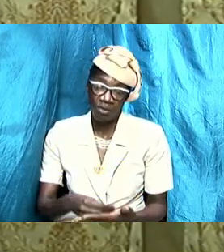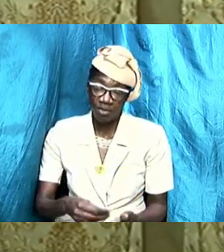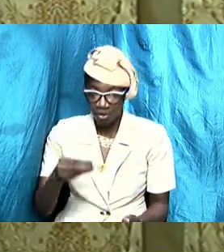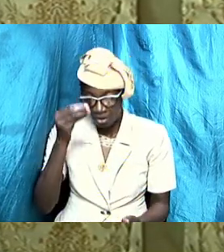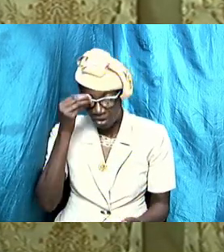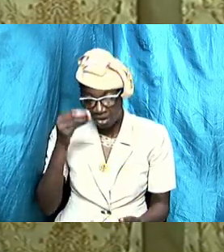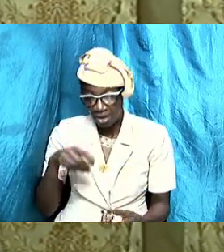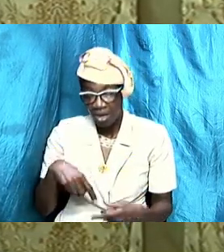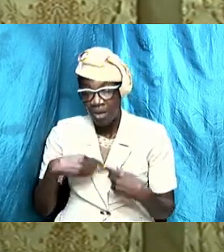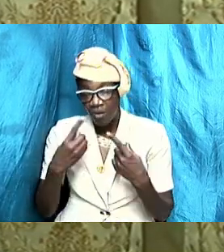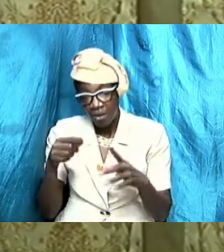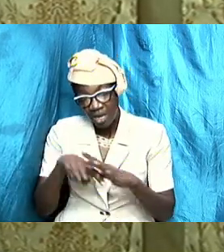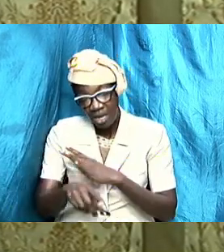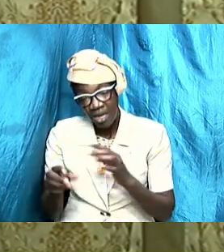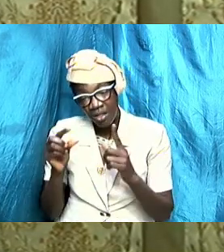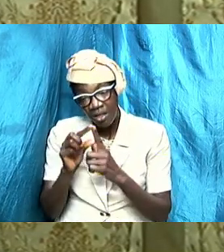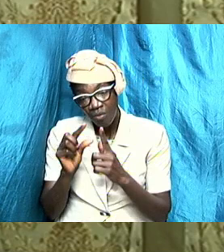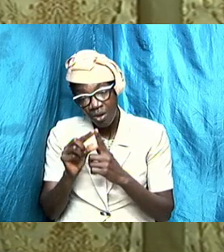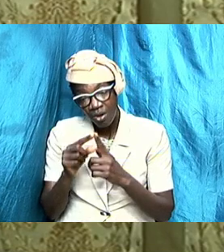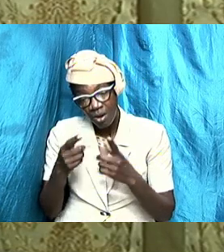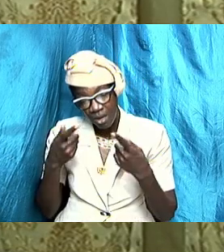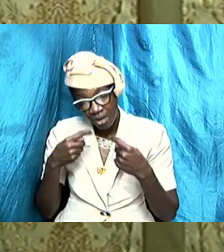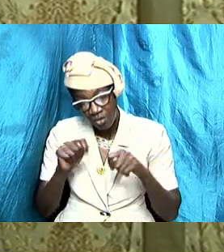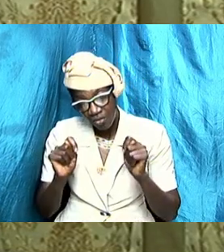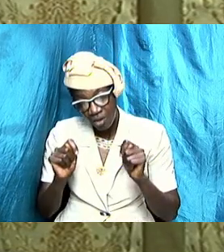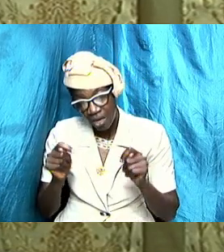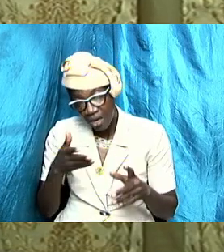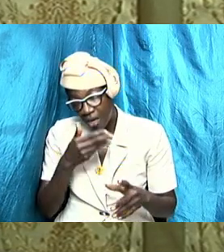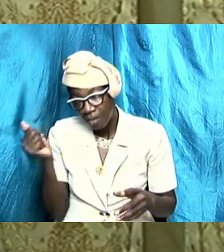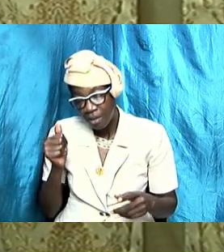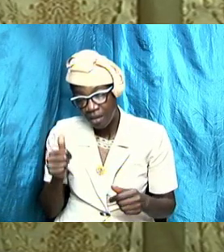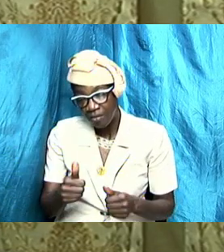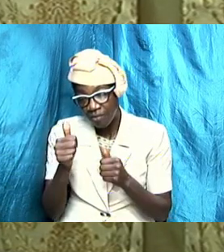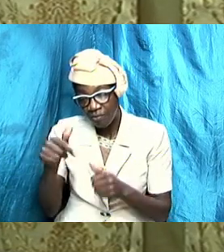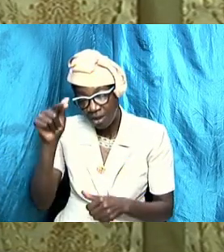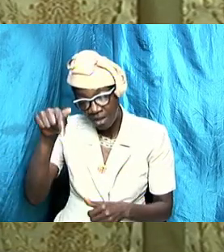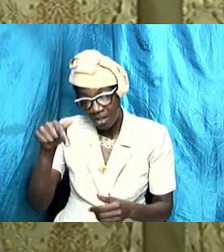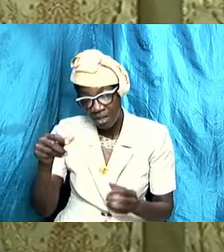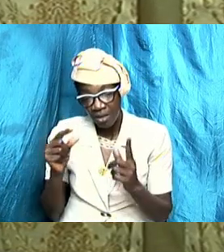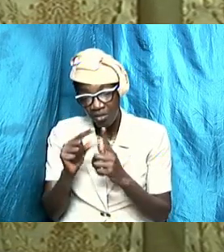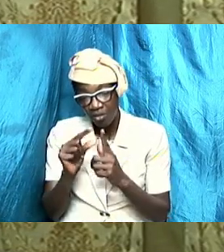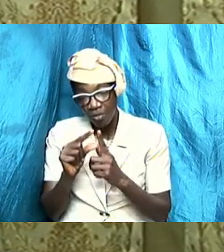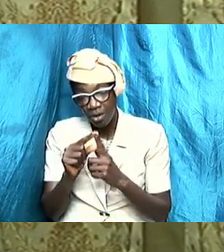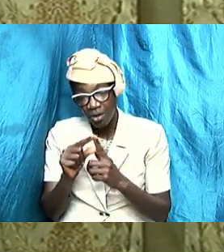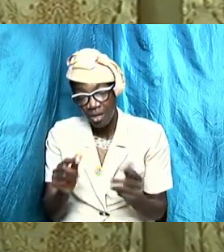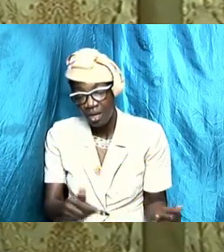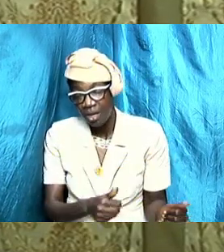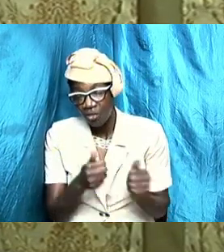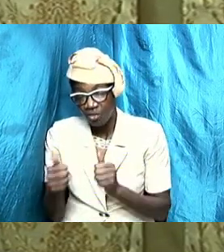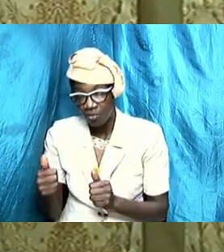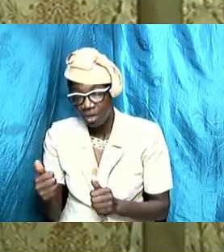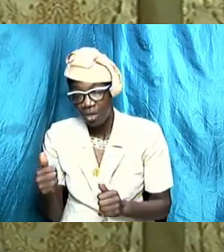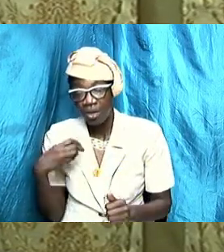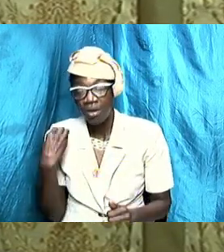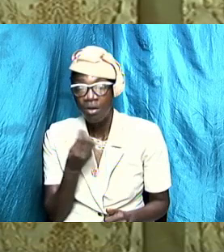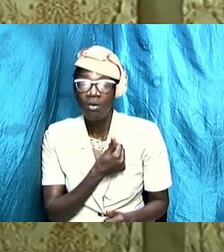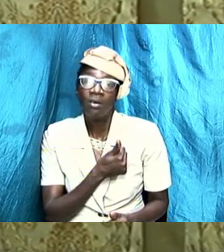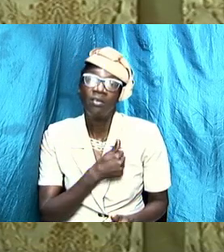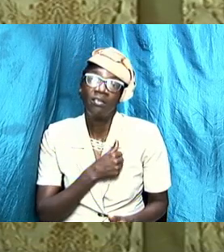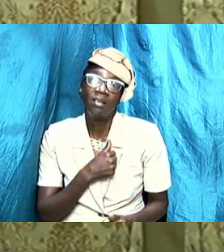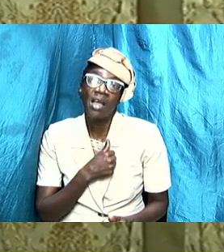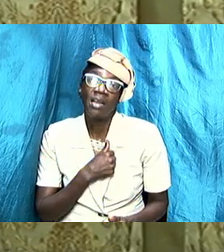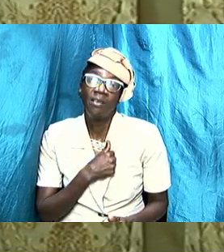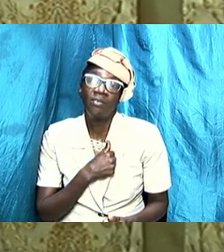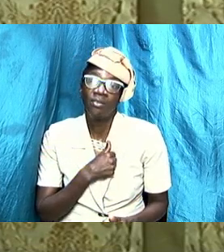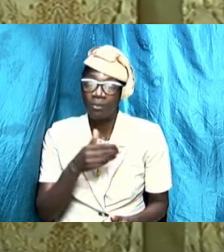getting into the word and we are trying our best to follow this word and to strengthen ourselves as a